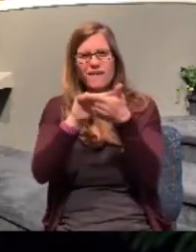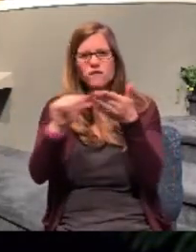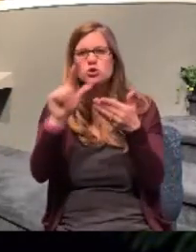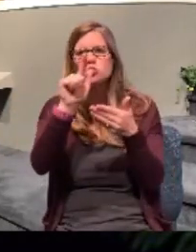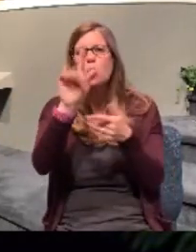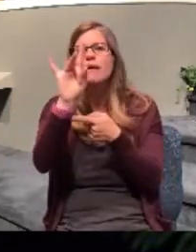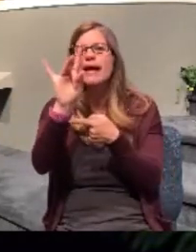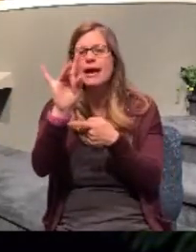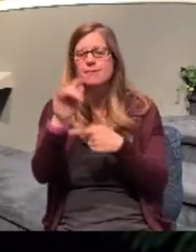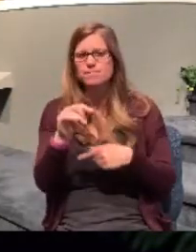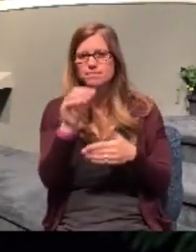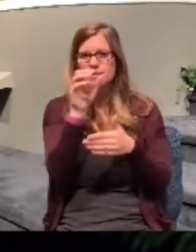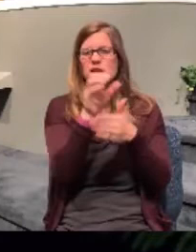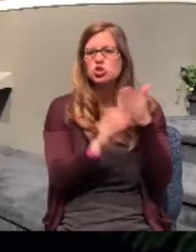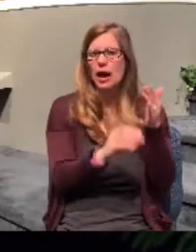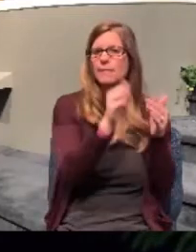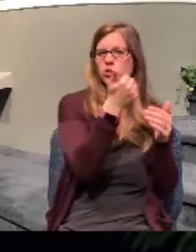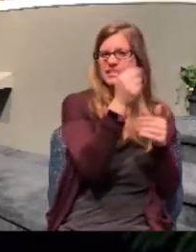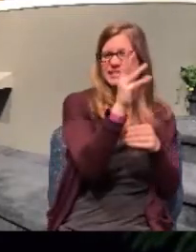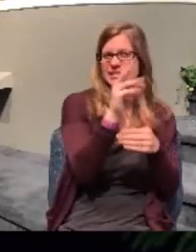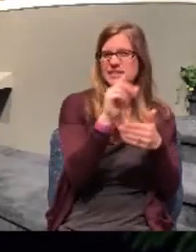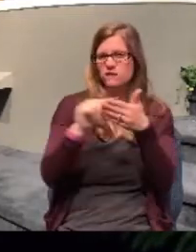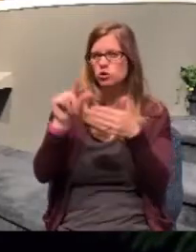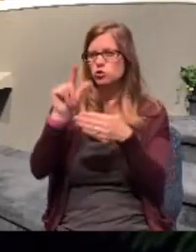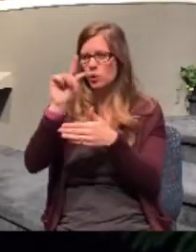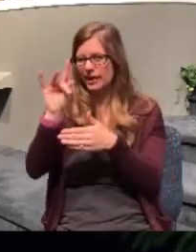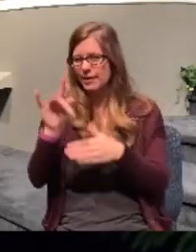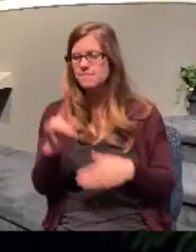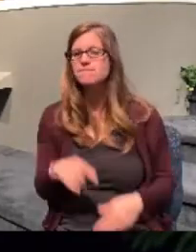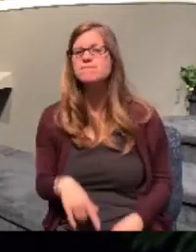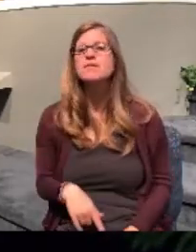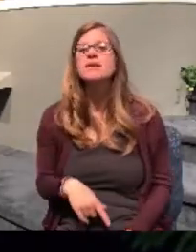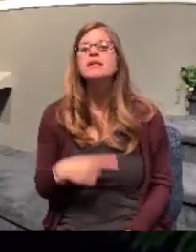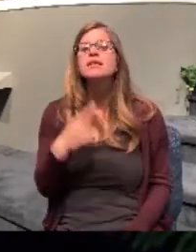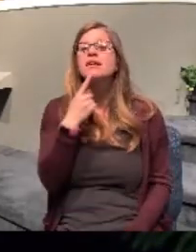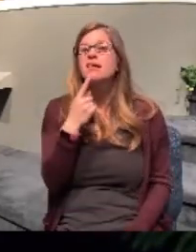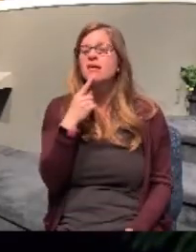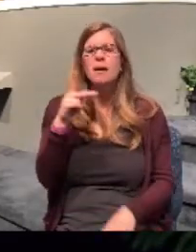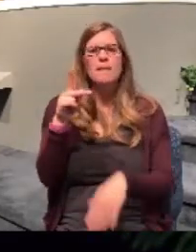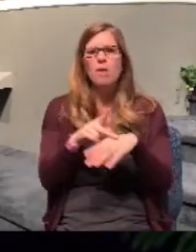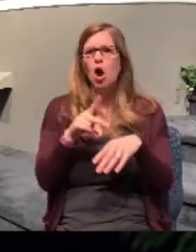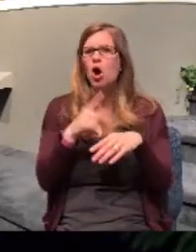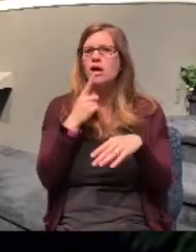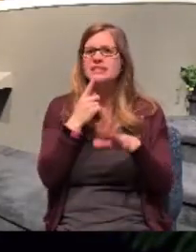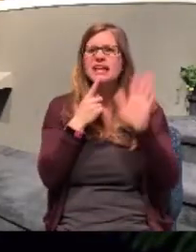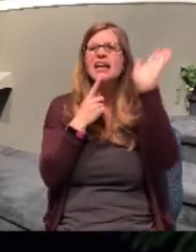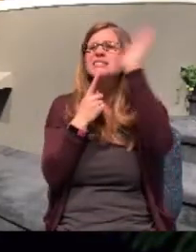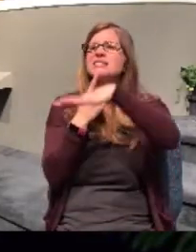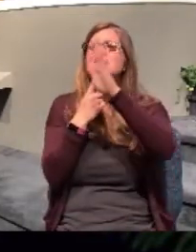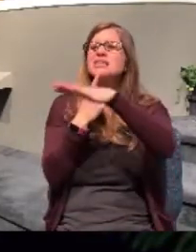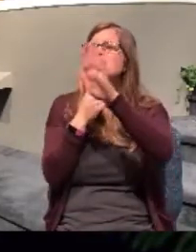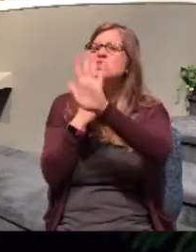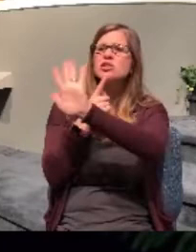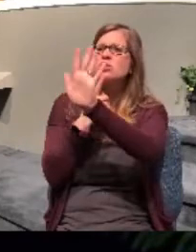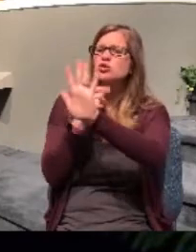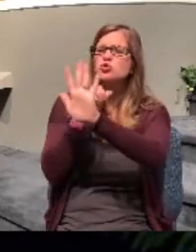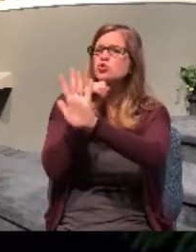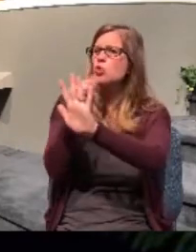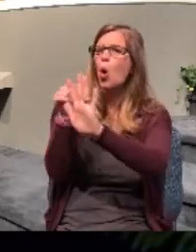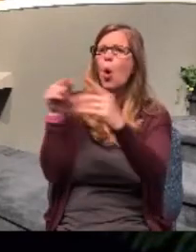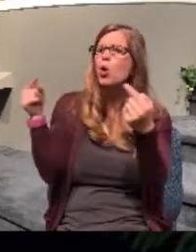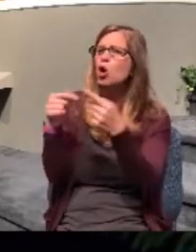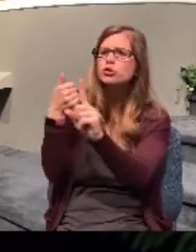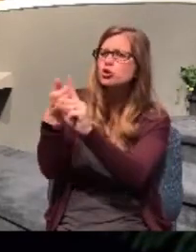Acts 16, beginning in verse 28. But Paul cried with a loud voice saying, do thyself